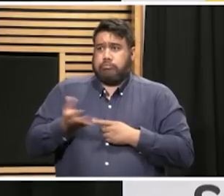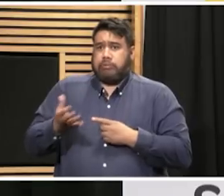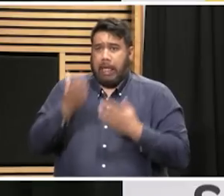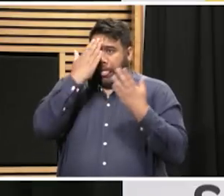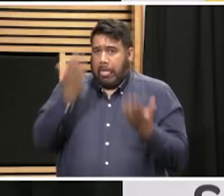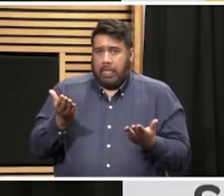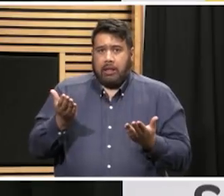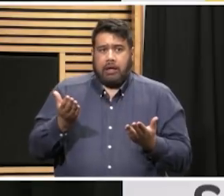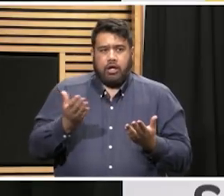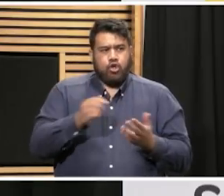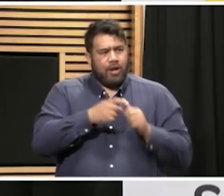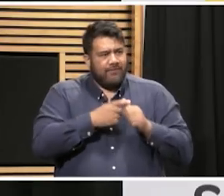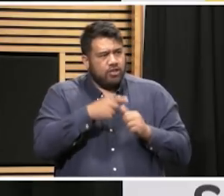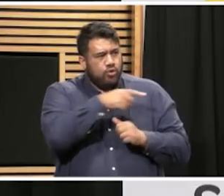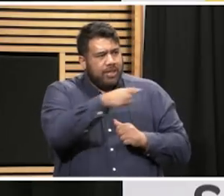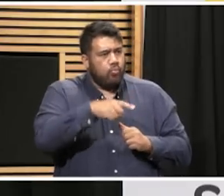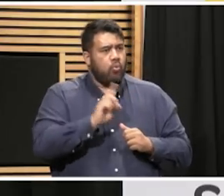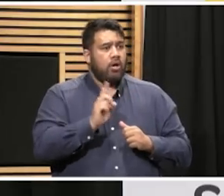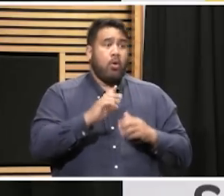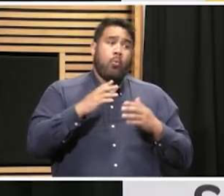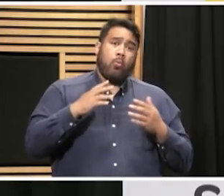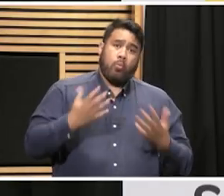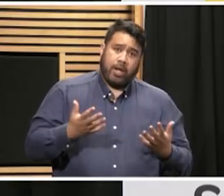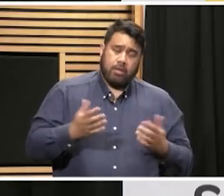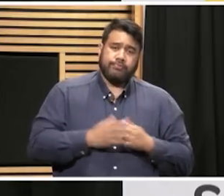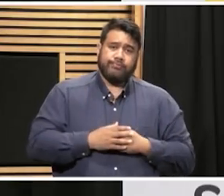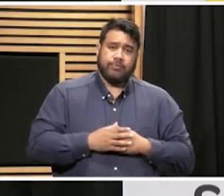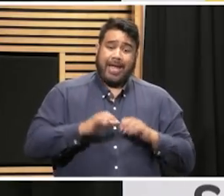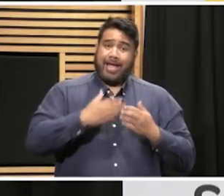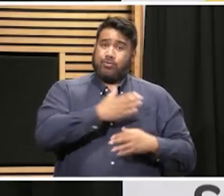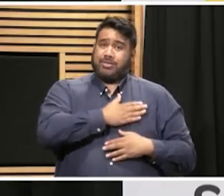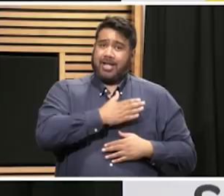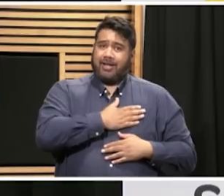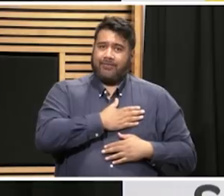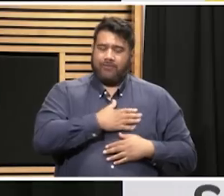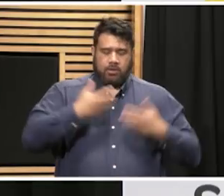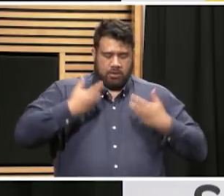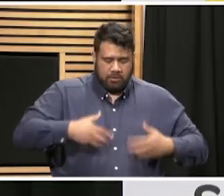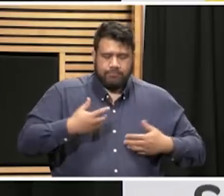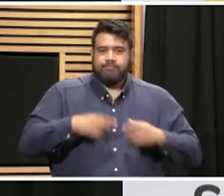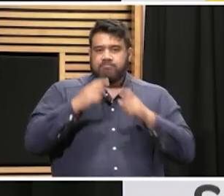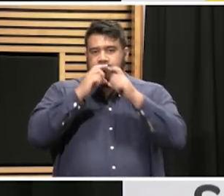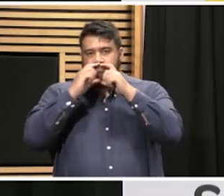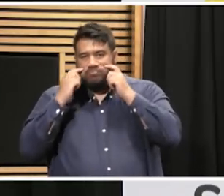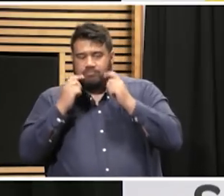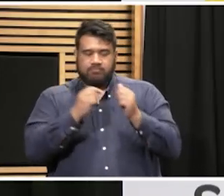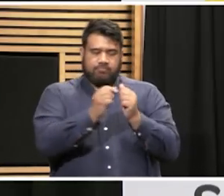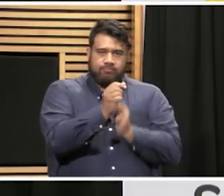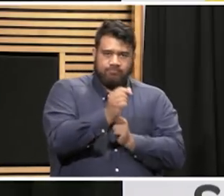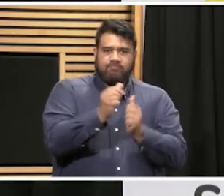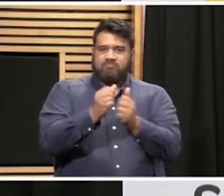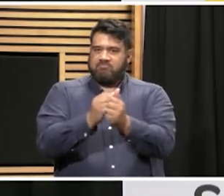PPE is one part of keeping safe in terms of keeping yourself safe from infection and of course